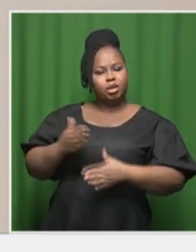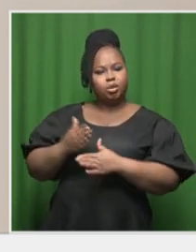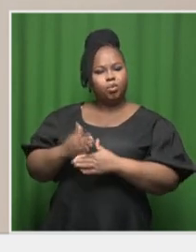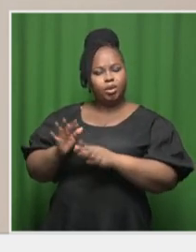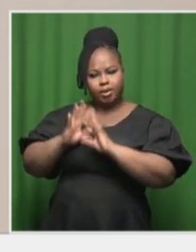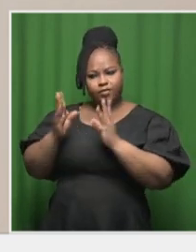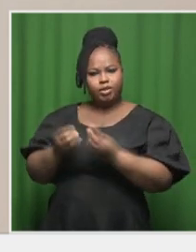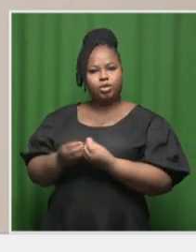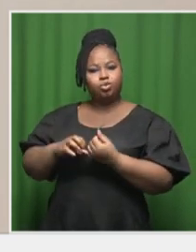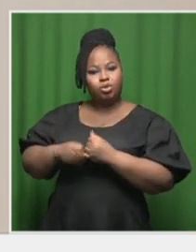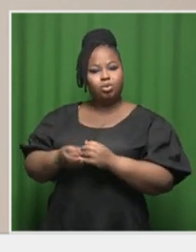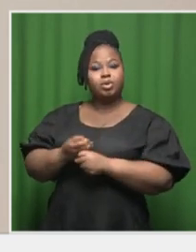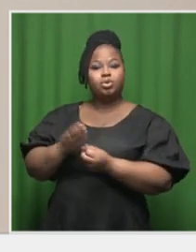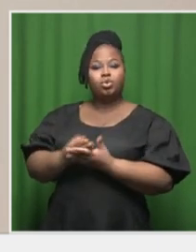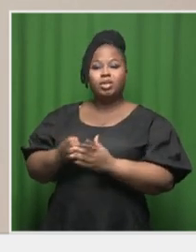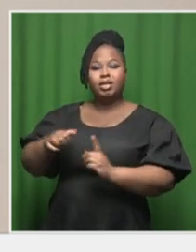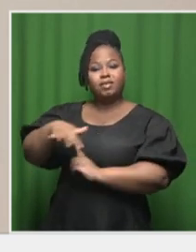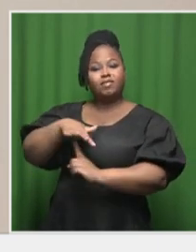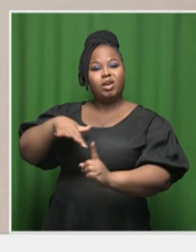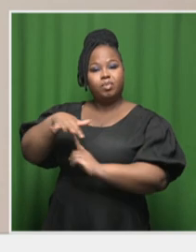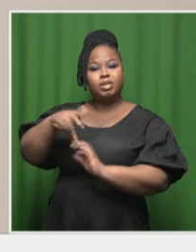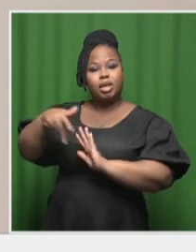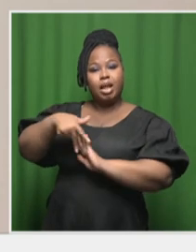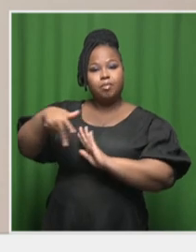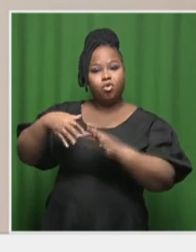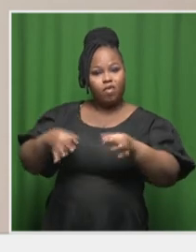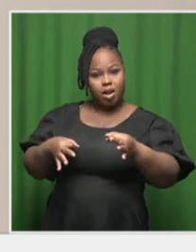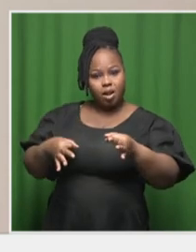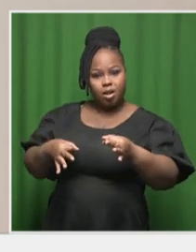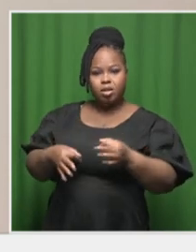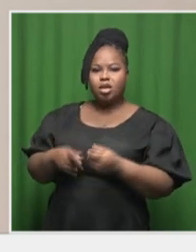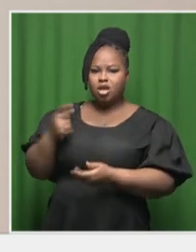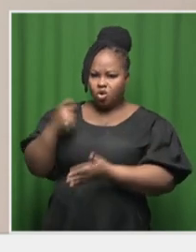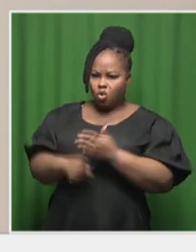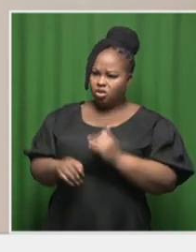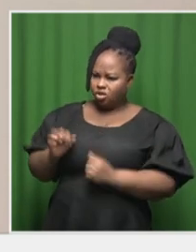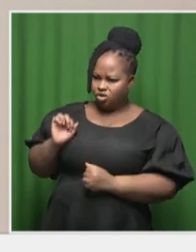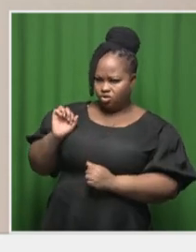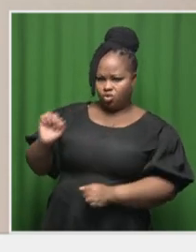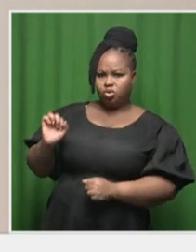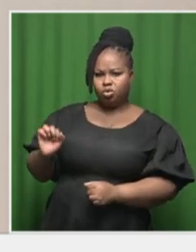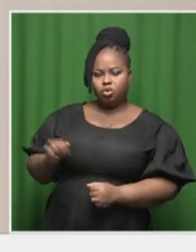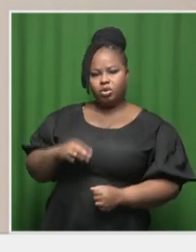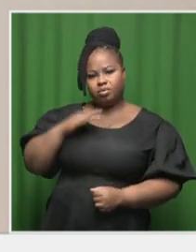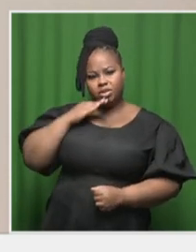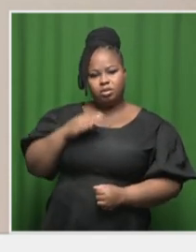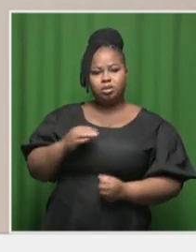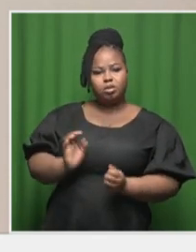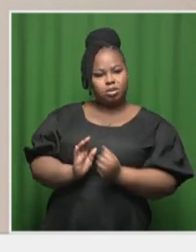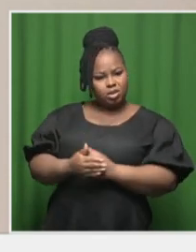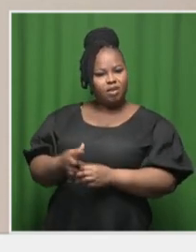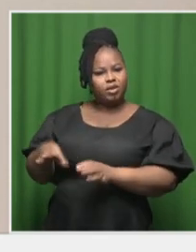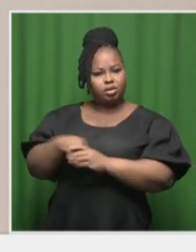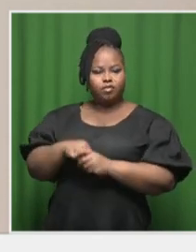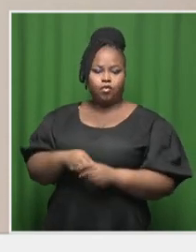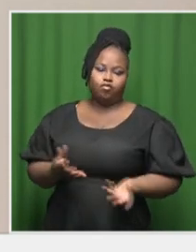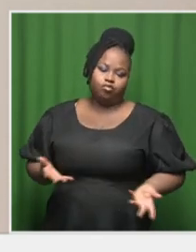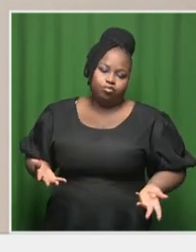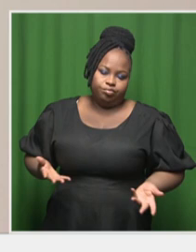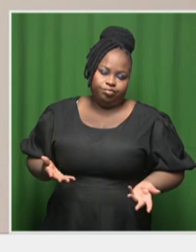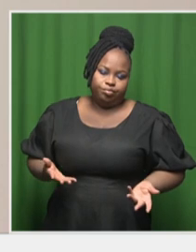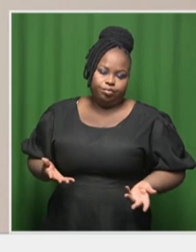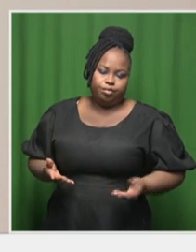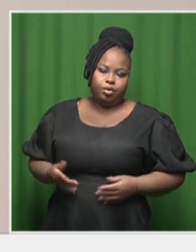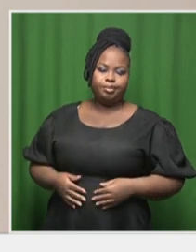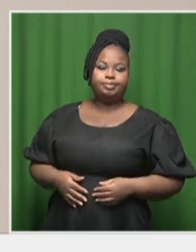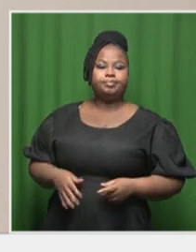required to get that environmental authorization. So, that cost is there and it falls away. So, that needs to be covered, probably in what